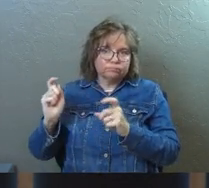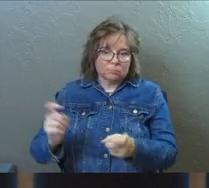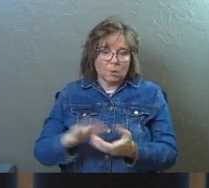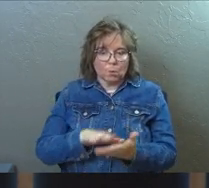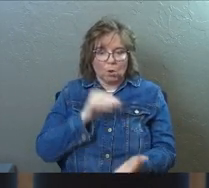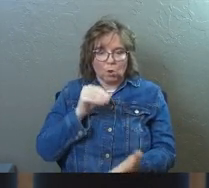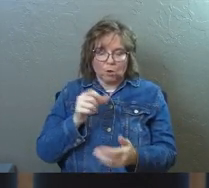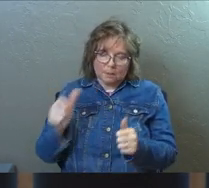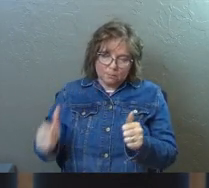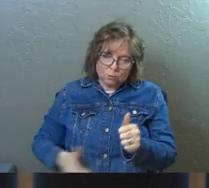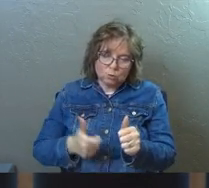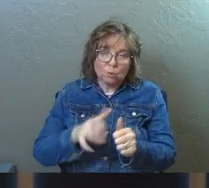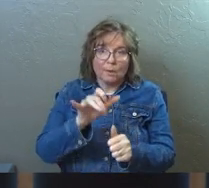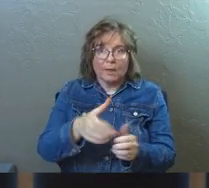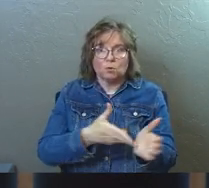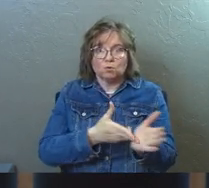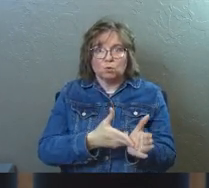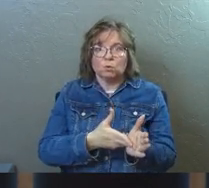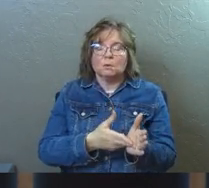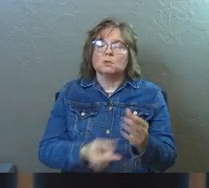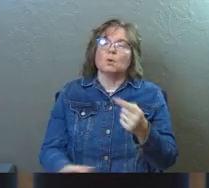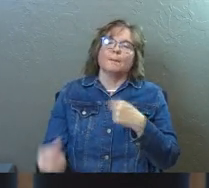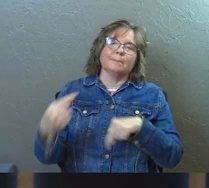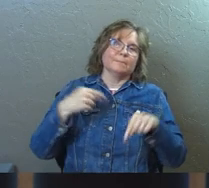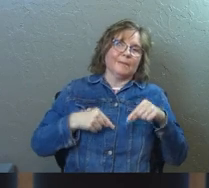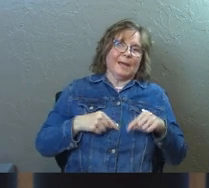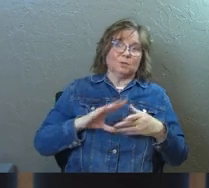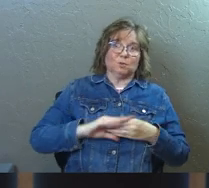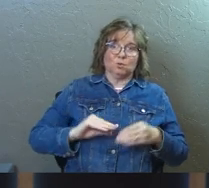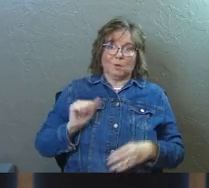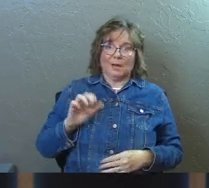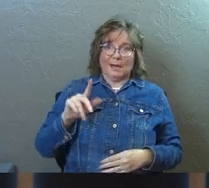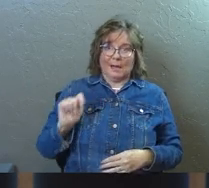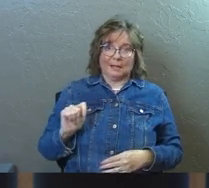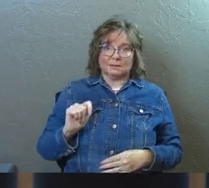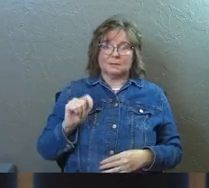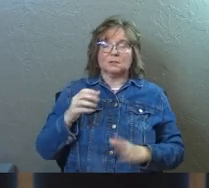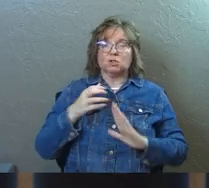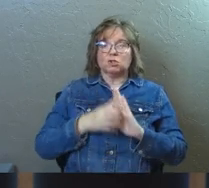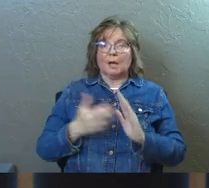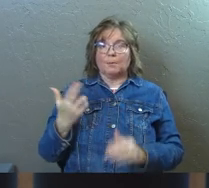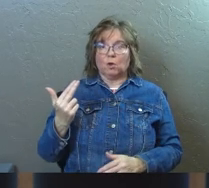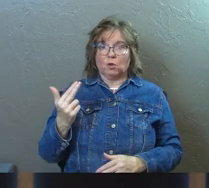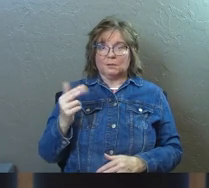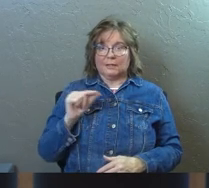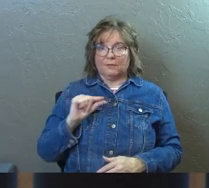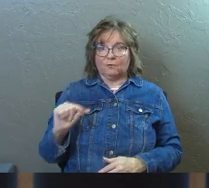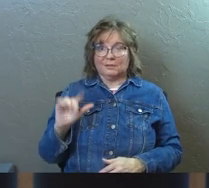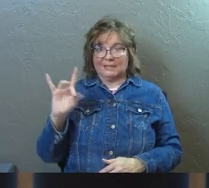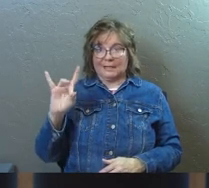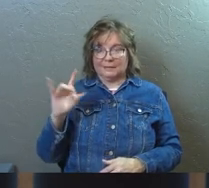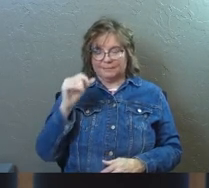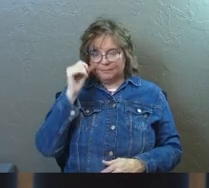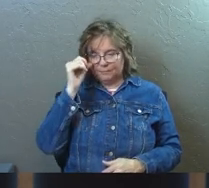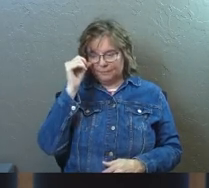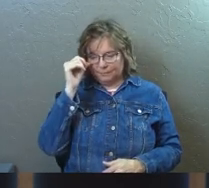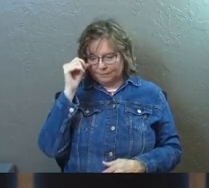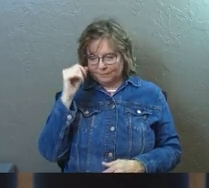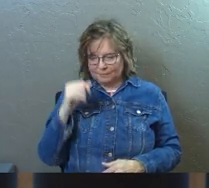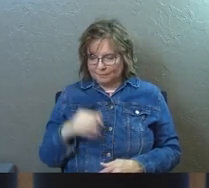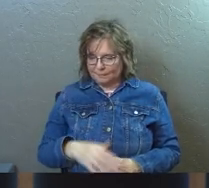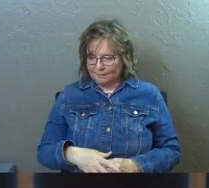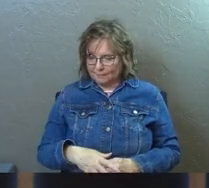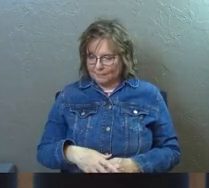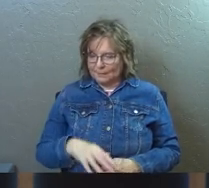and we learn and pursue that truth. So back to our story in Acts. Acts chapter 13 verse 8. But Elemas, the